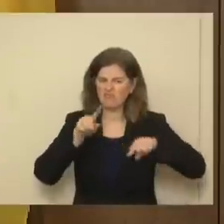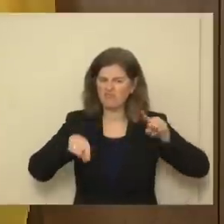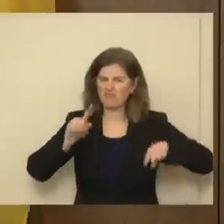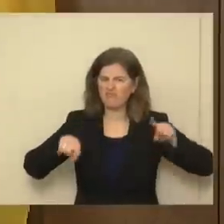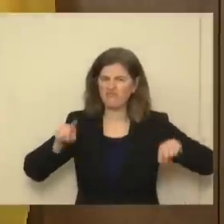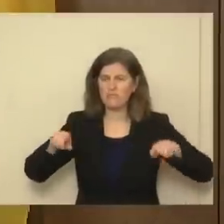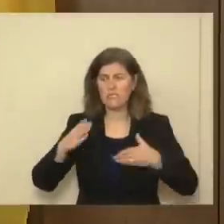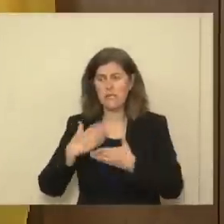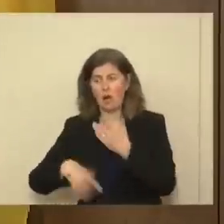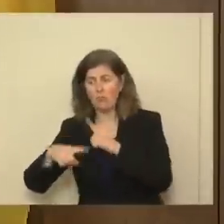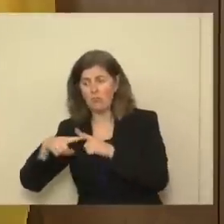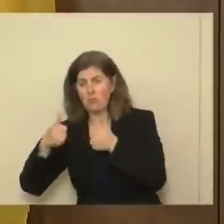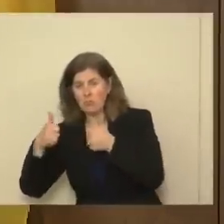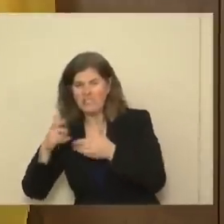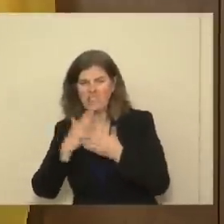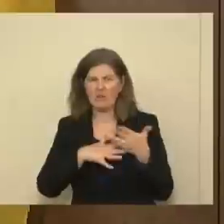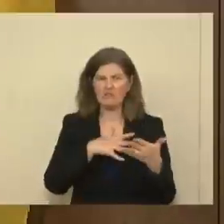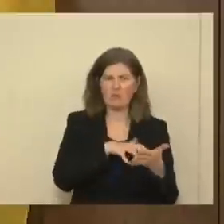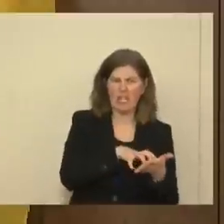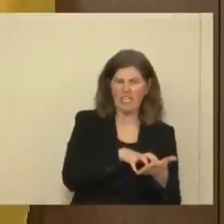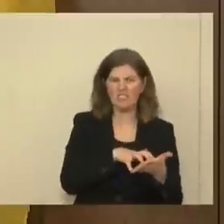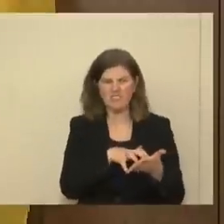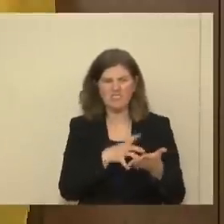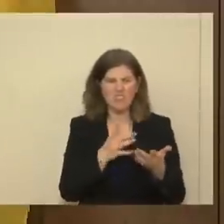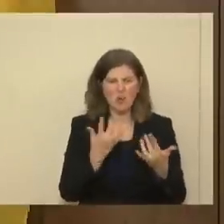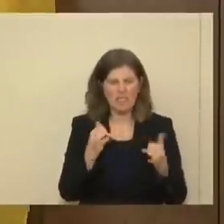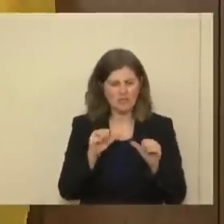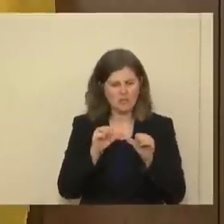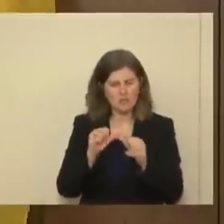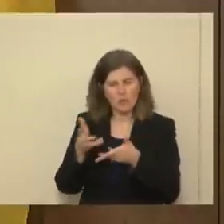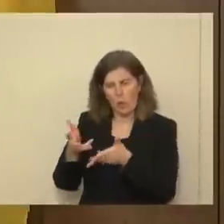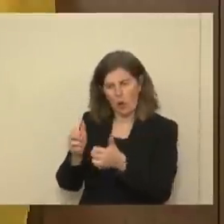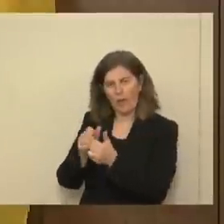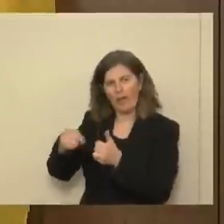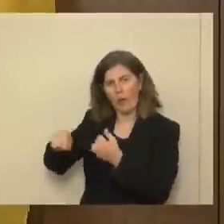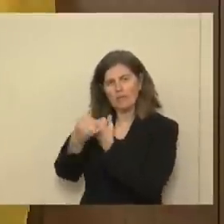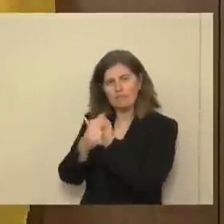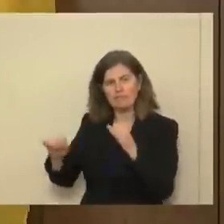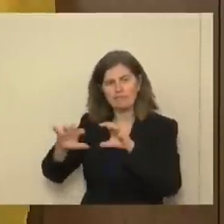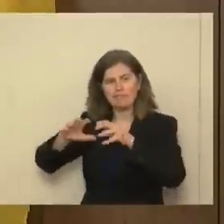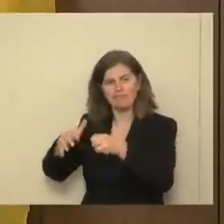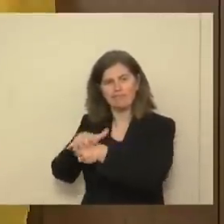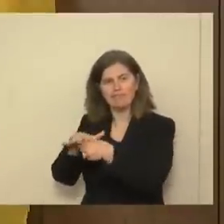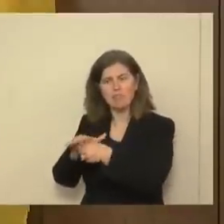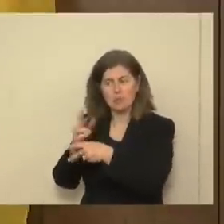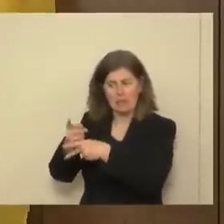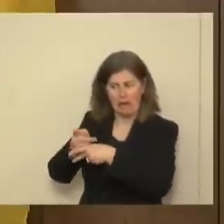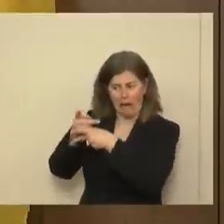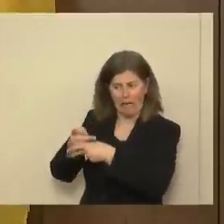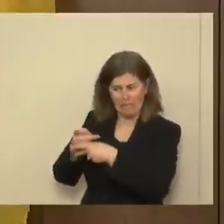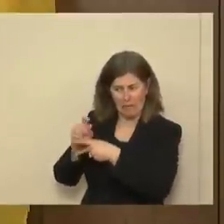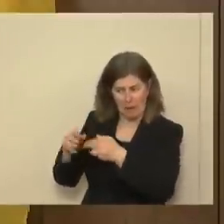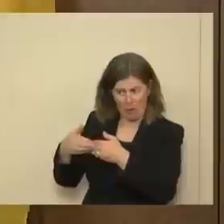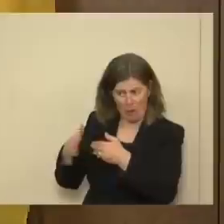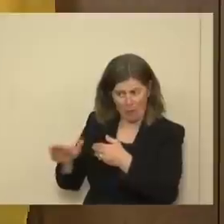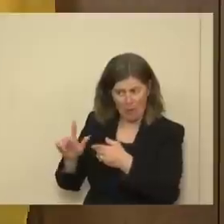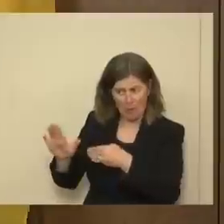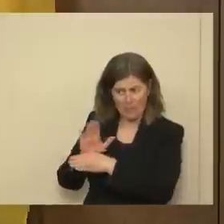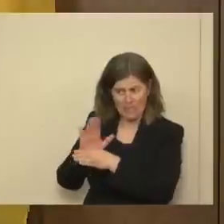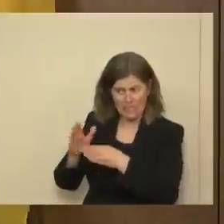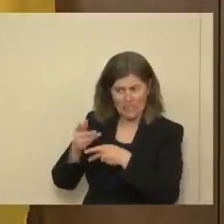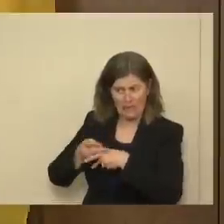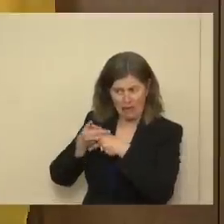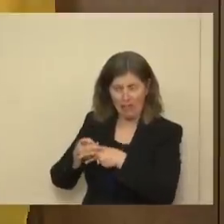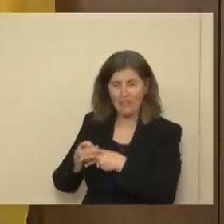of outcomes, and we continue to work with our sovereign nations to be very cautious about reopening all their businesses,